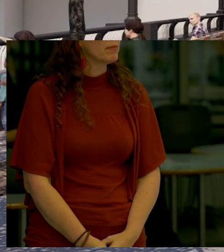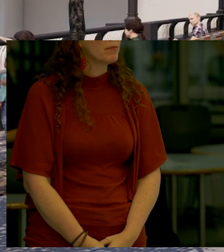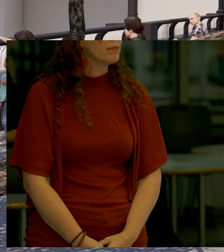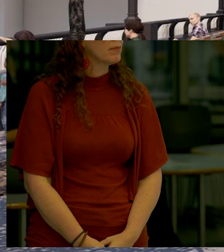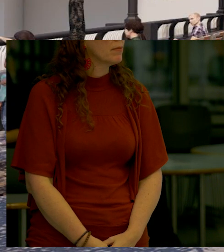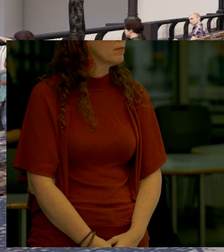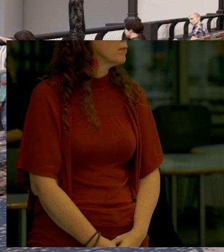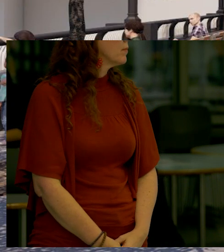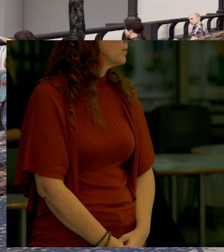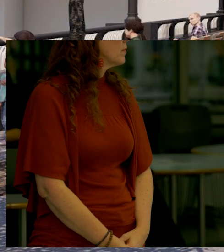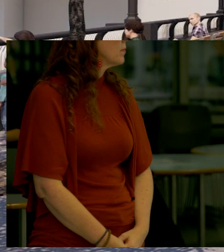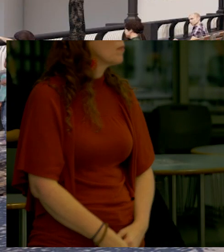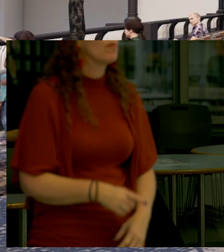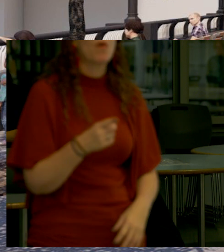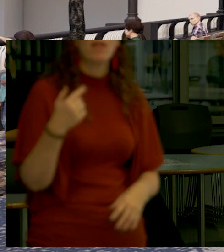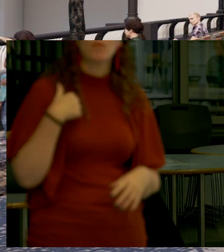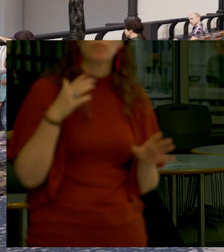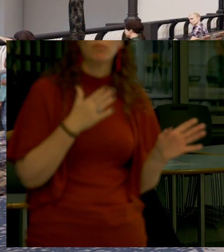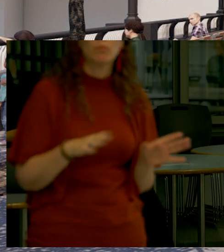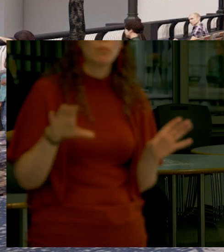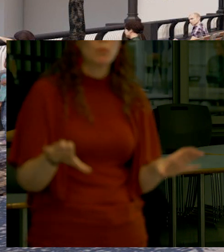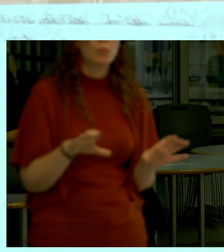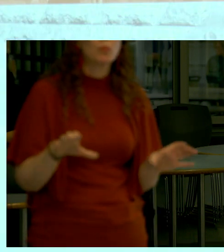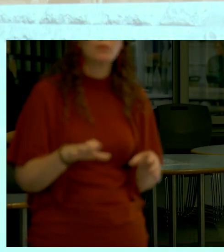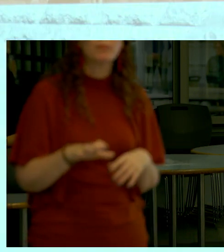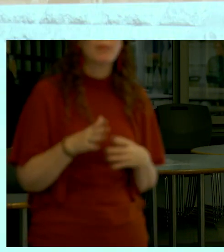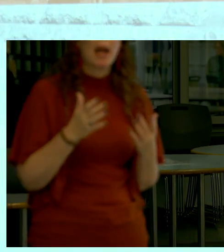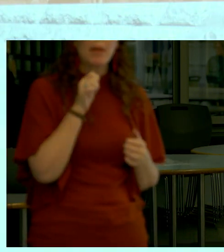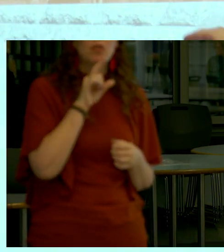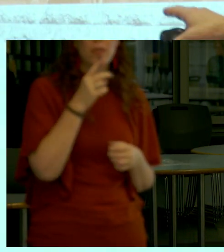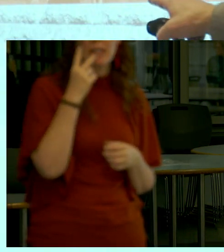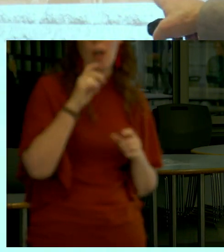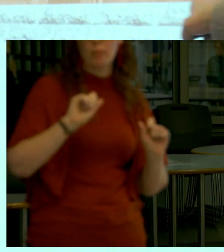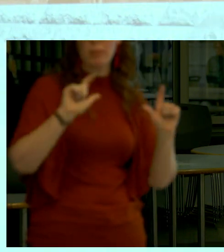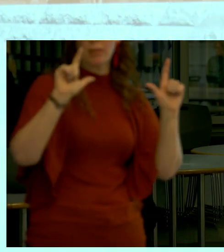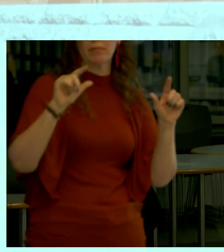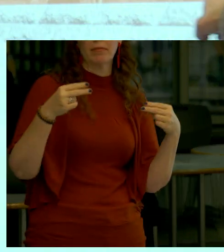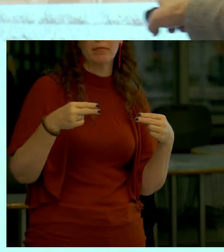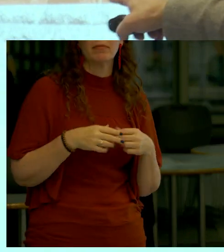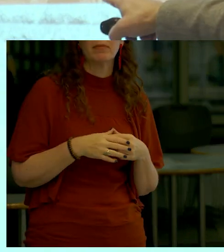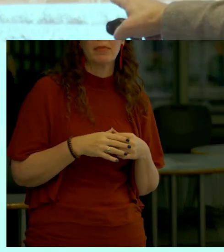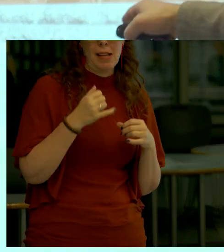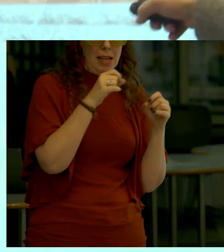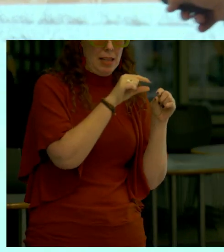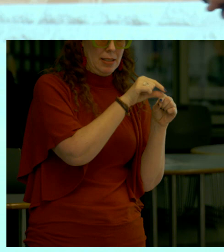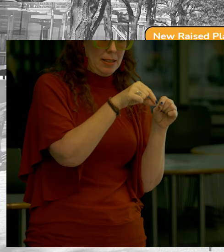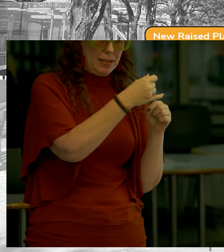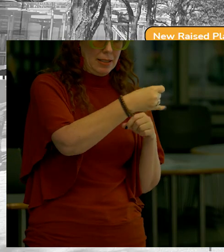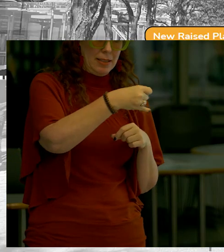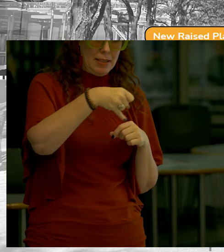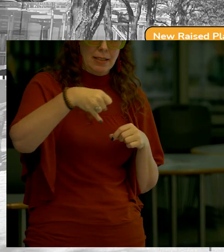now I want to point out here that one of the things that we're doing I don't know if you can see it here is there's this dotted line that's a white